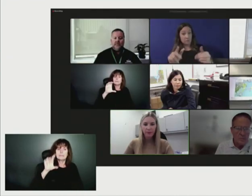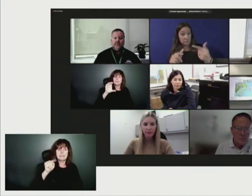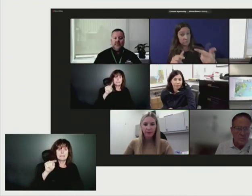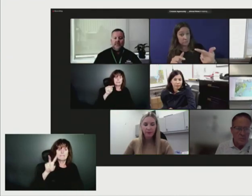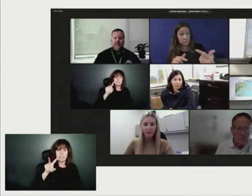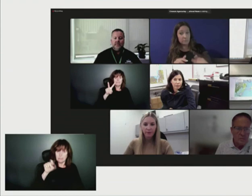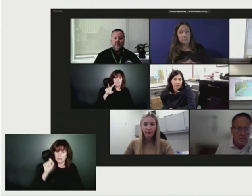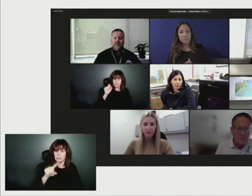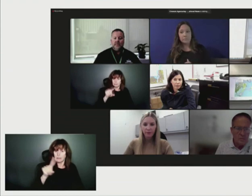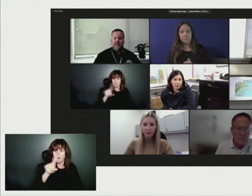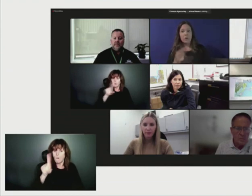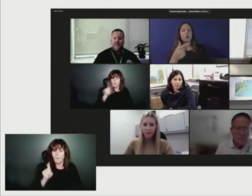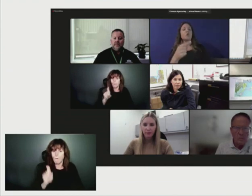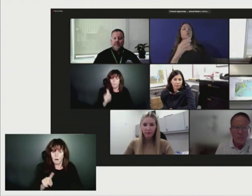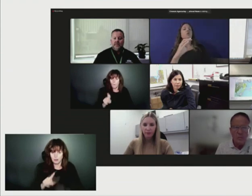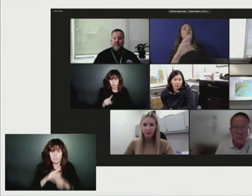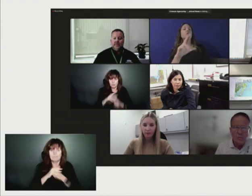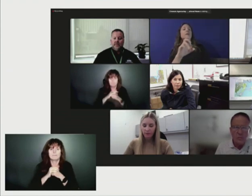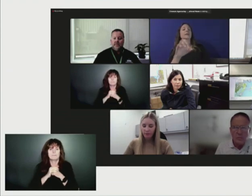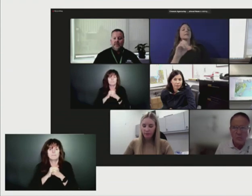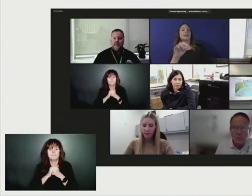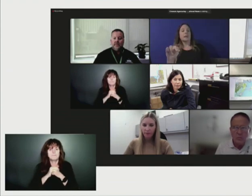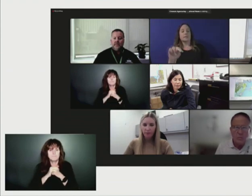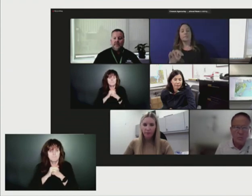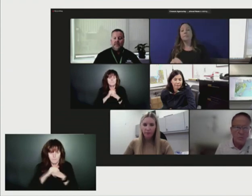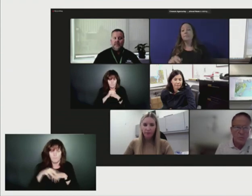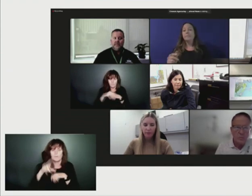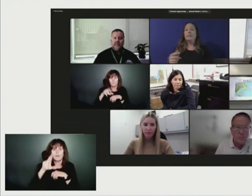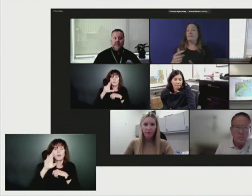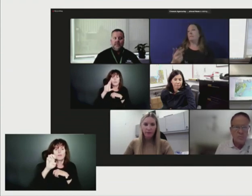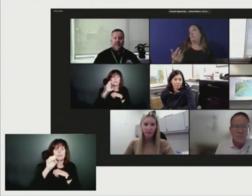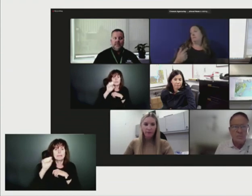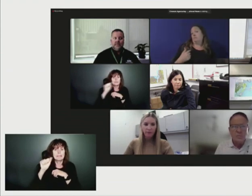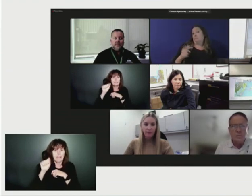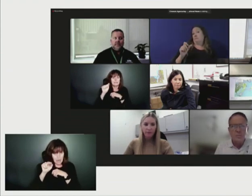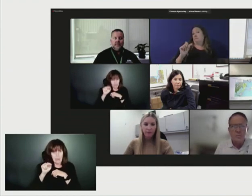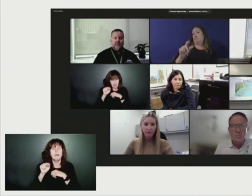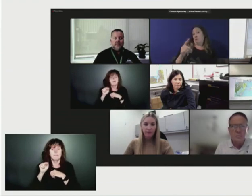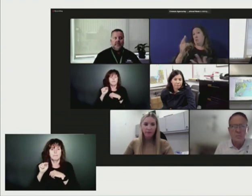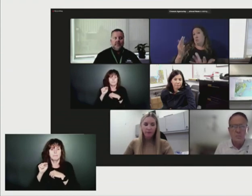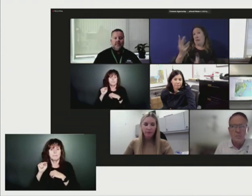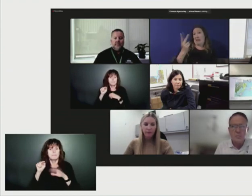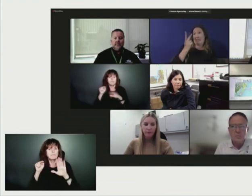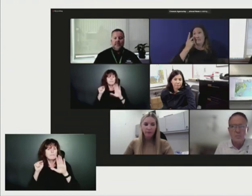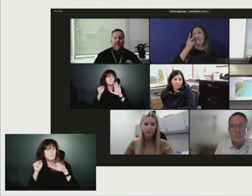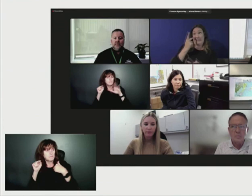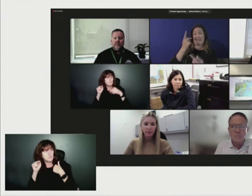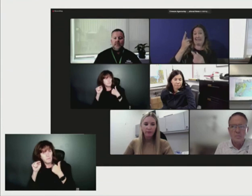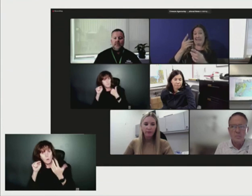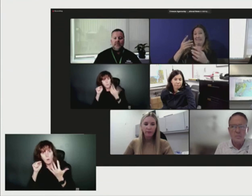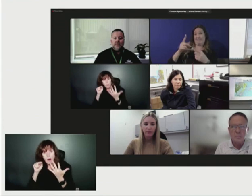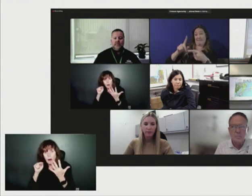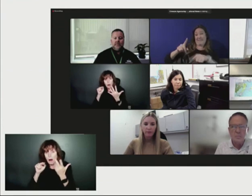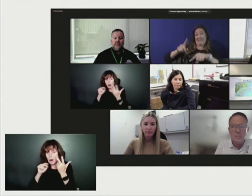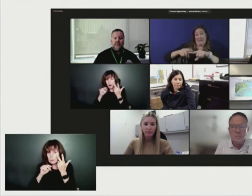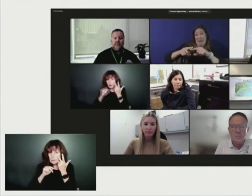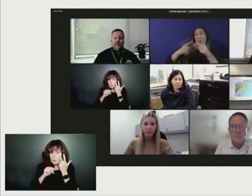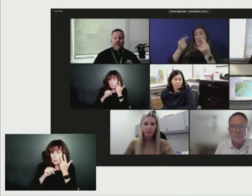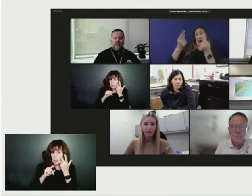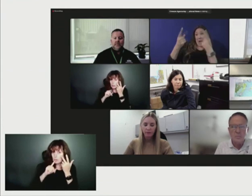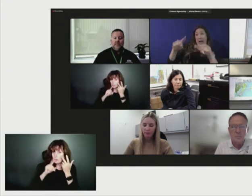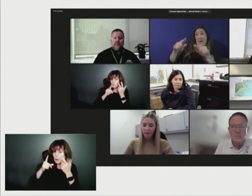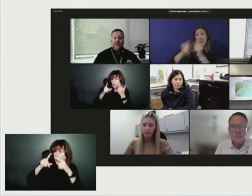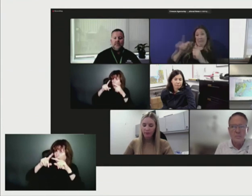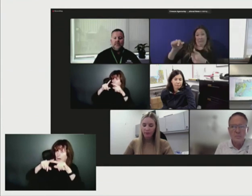I guess this is still kind of a wait and see, depending on which direction this hurricane goes. But can you kind of